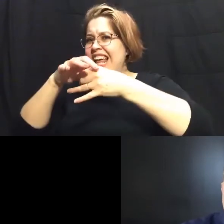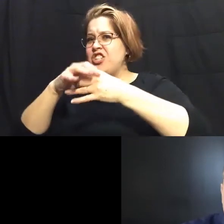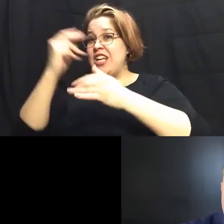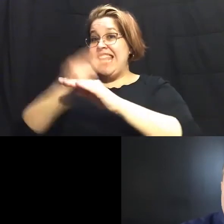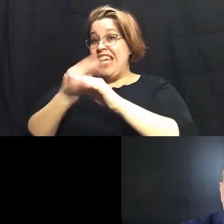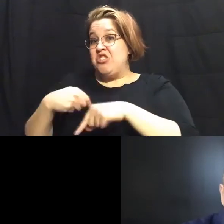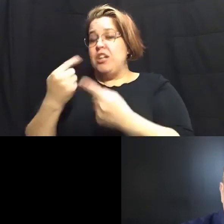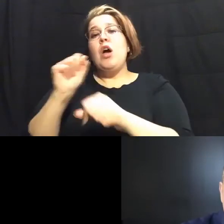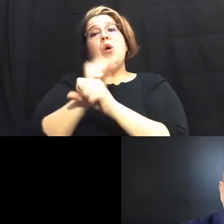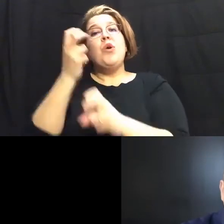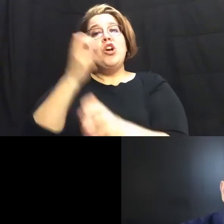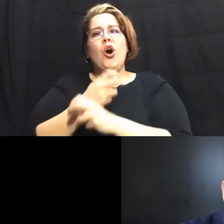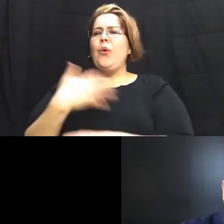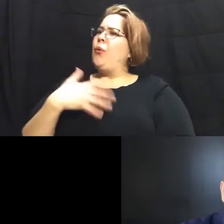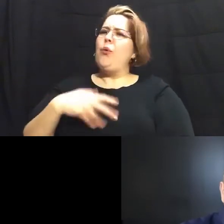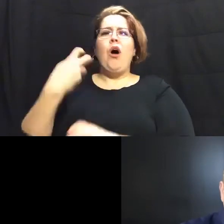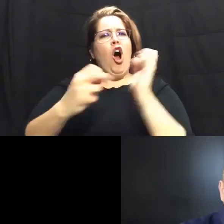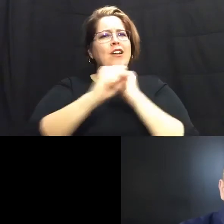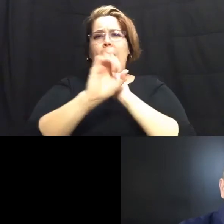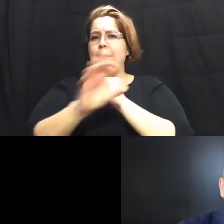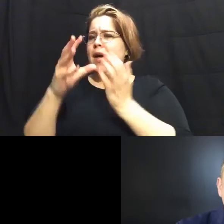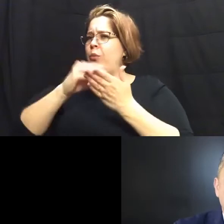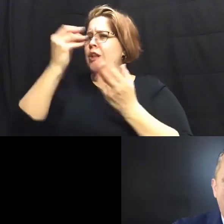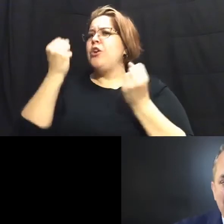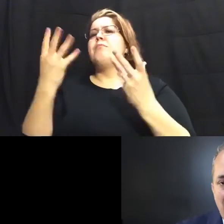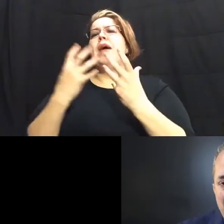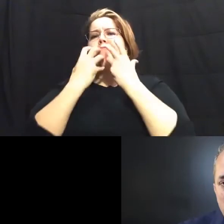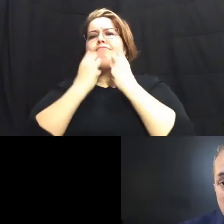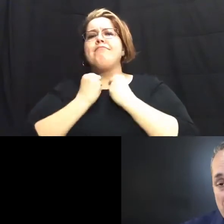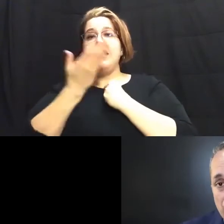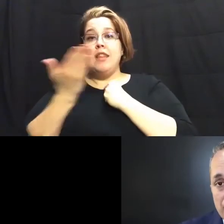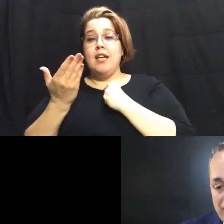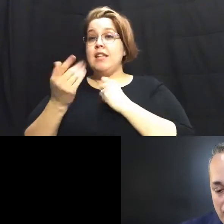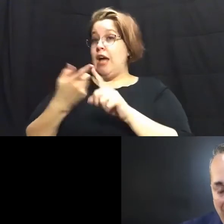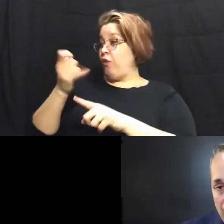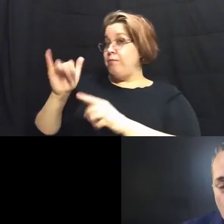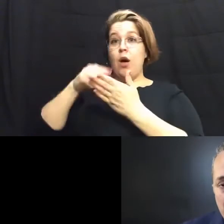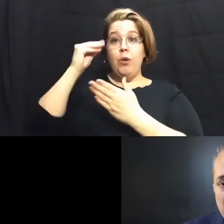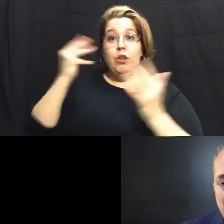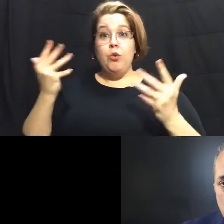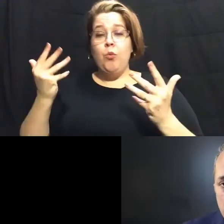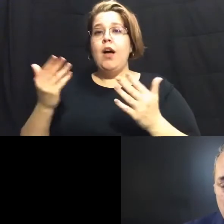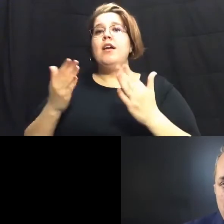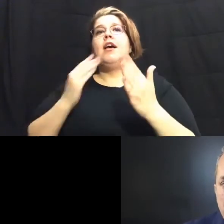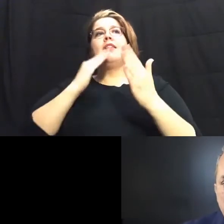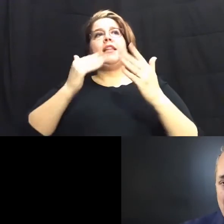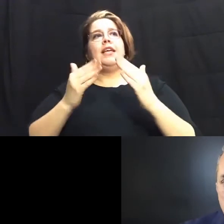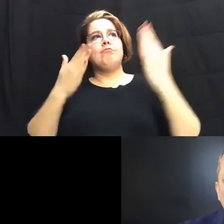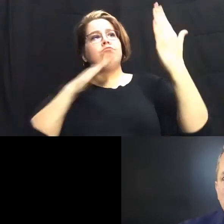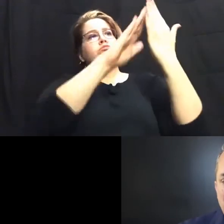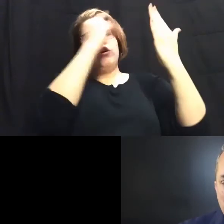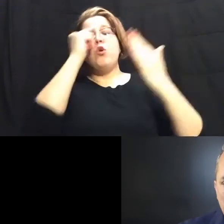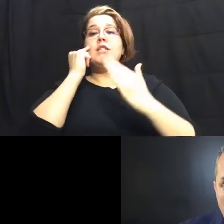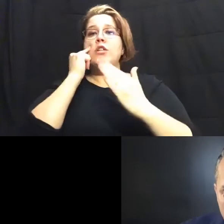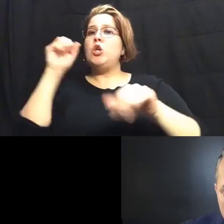worked hard for it was a tough campaign and we learned a lot of valuable lessons and out of that campaign we learned that the path forward for san antonio is all of us